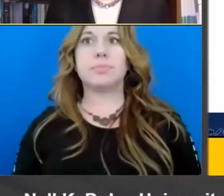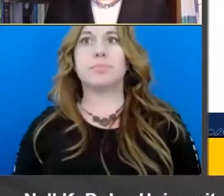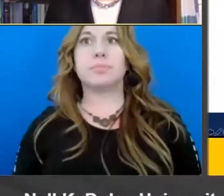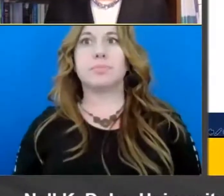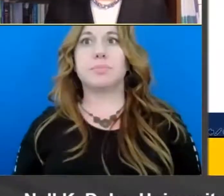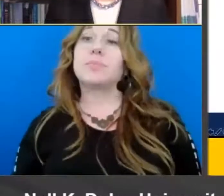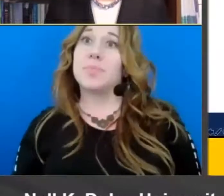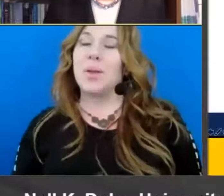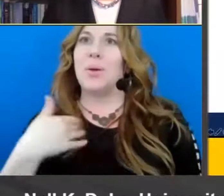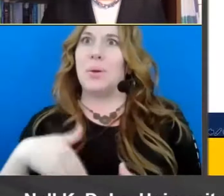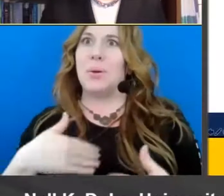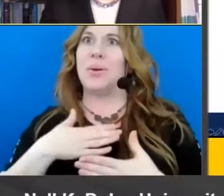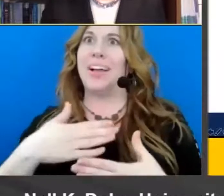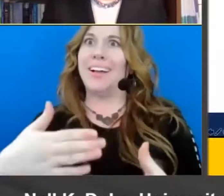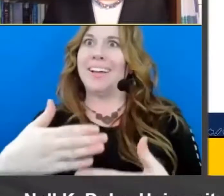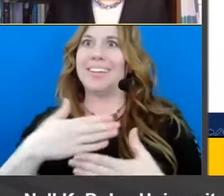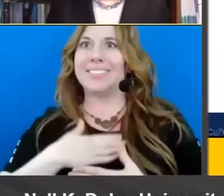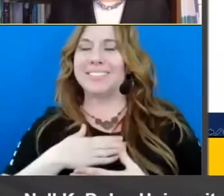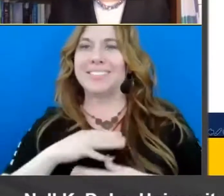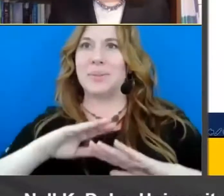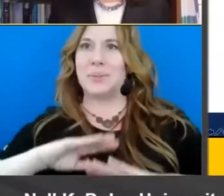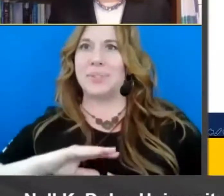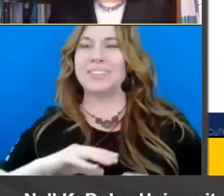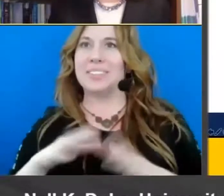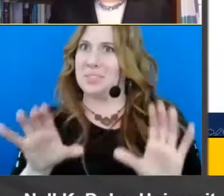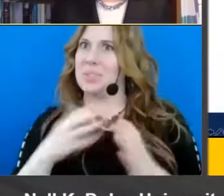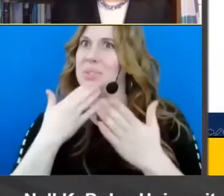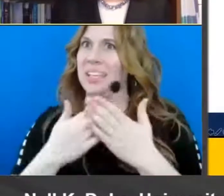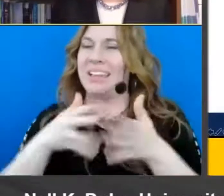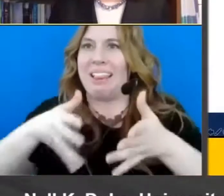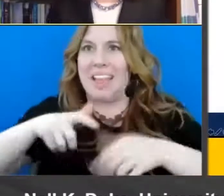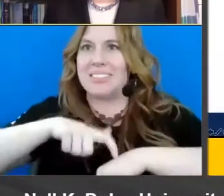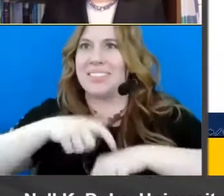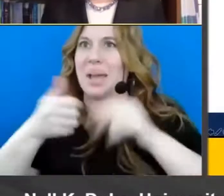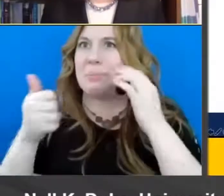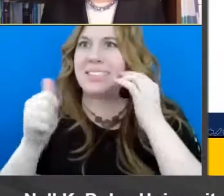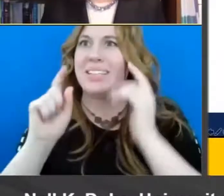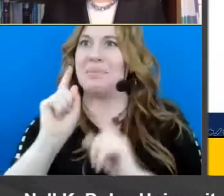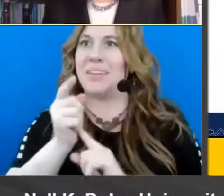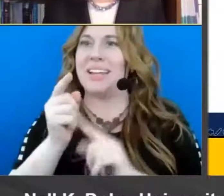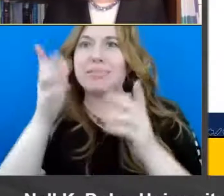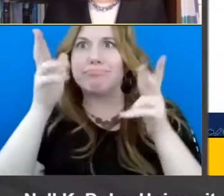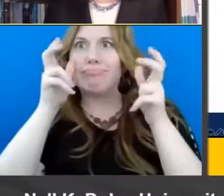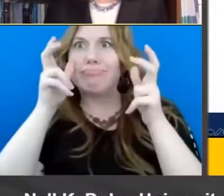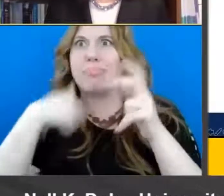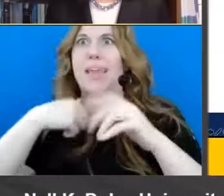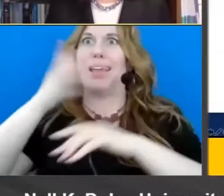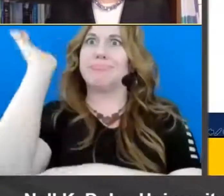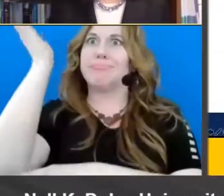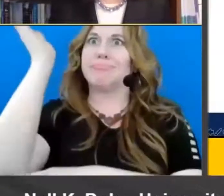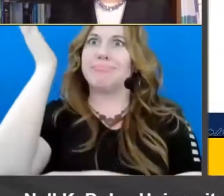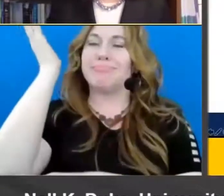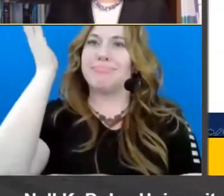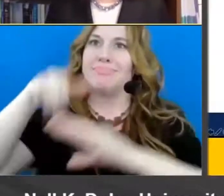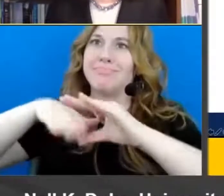so take a deep breath uh we're we're doing well 10 more minutes um of listening to me ramble on um and then